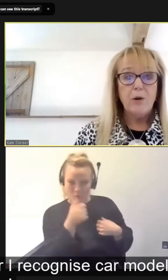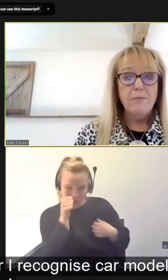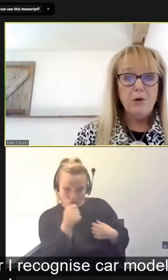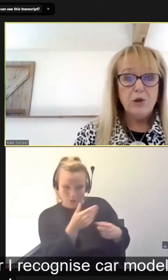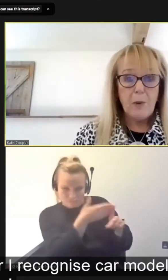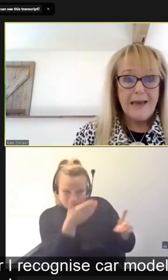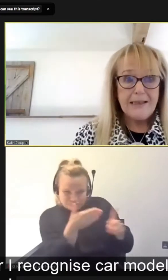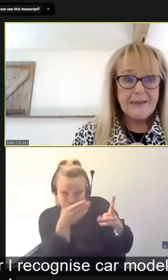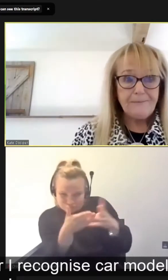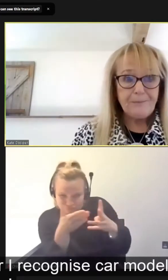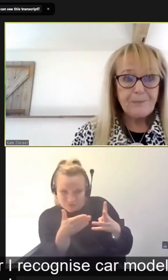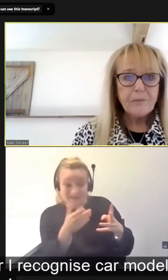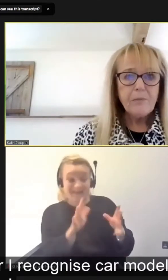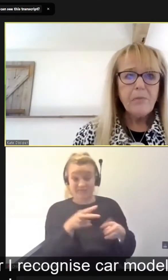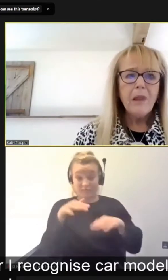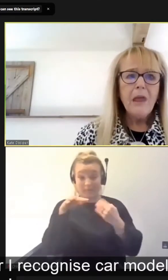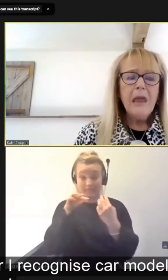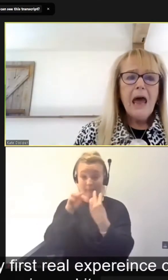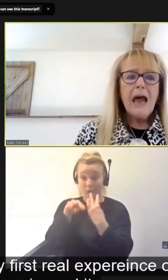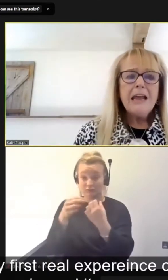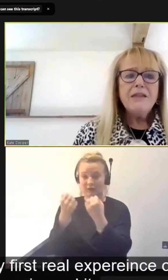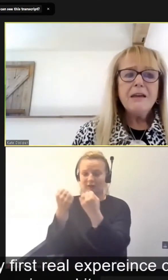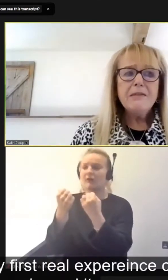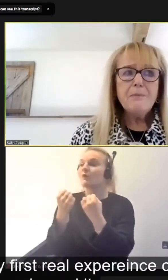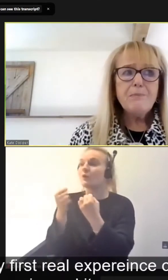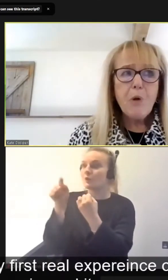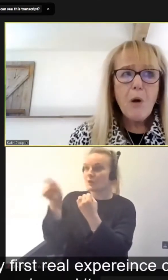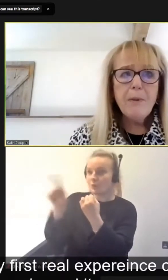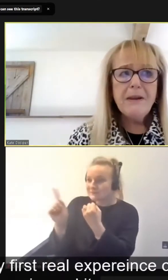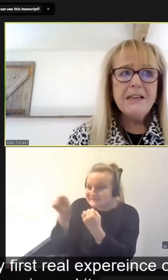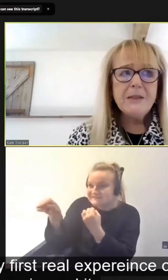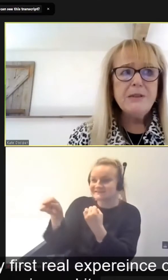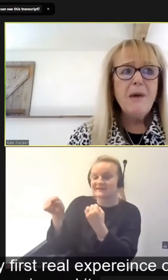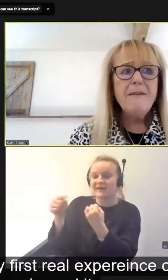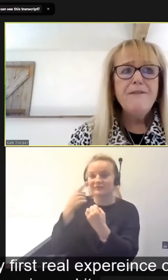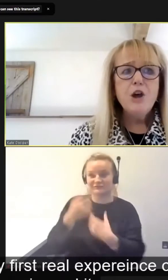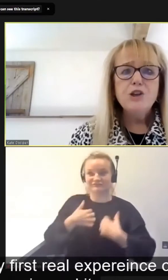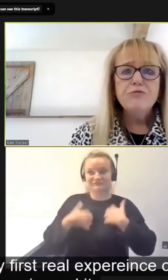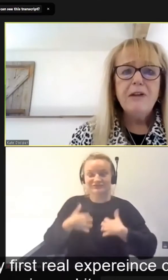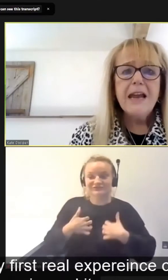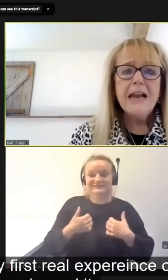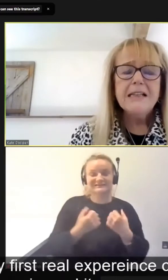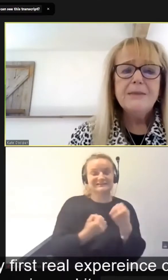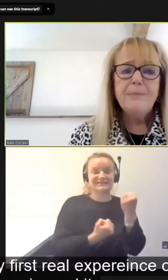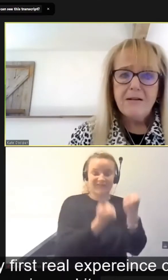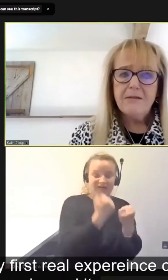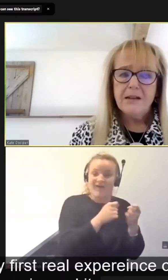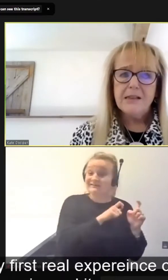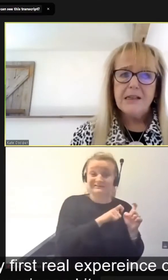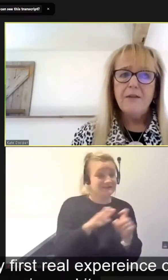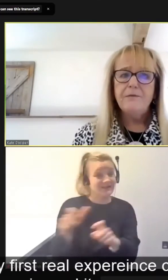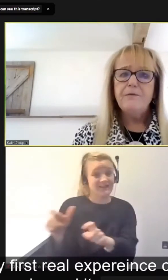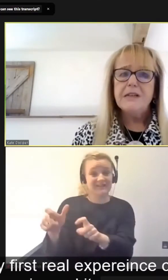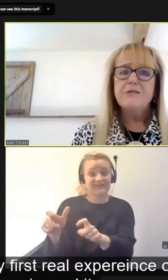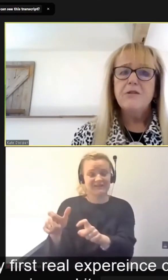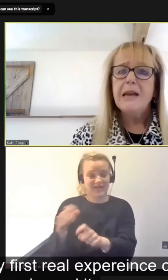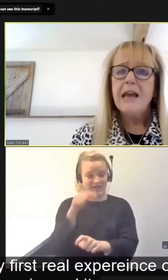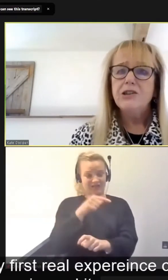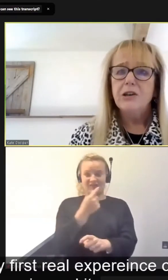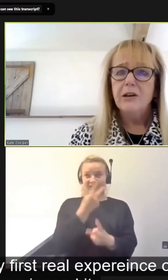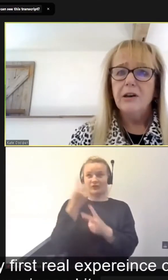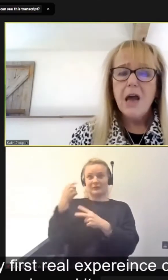models on motorways. And I think probably this was my first real experience of